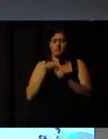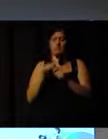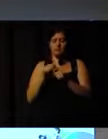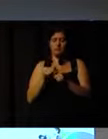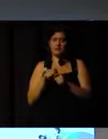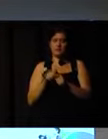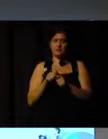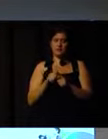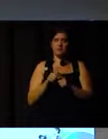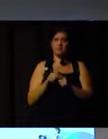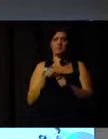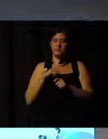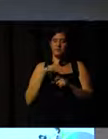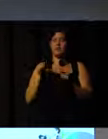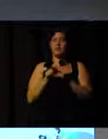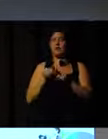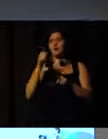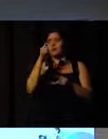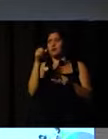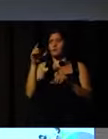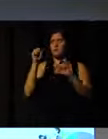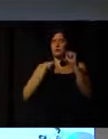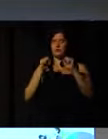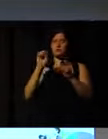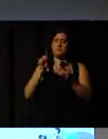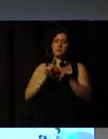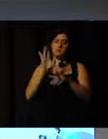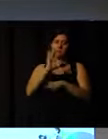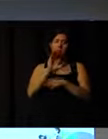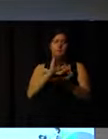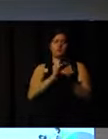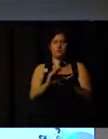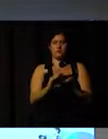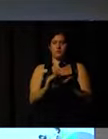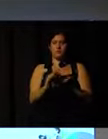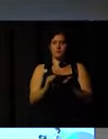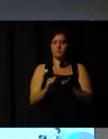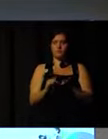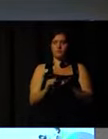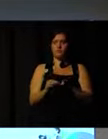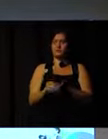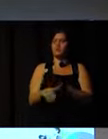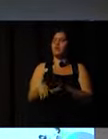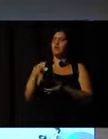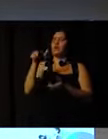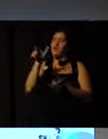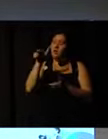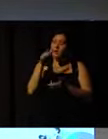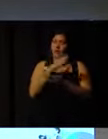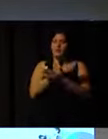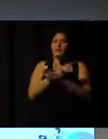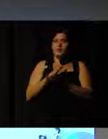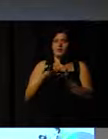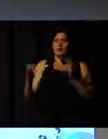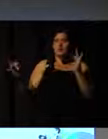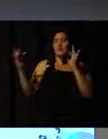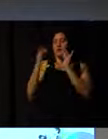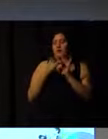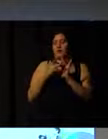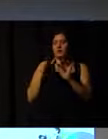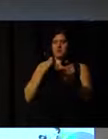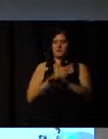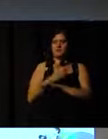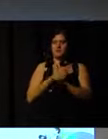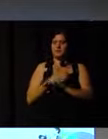institution is doing, with some support from some companies, but it is a